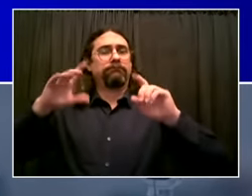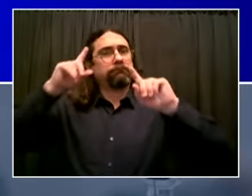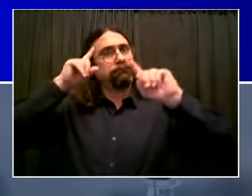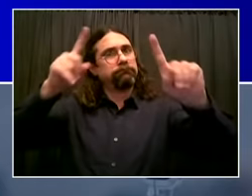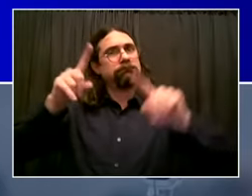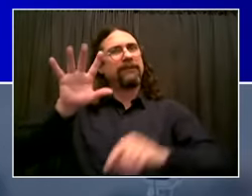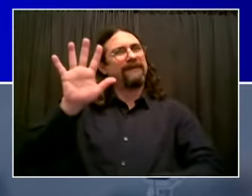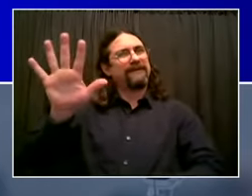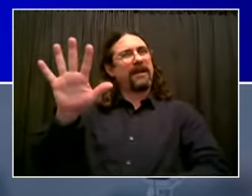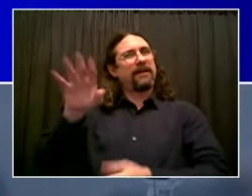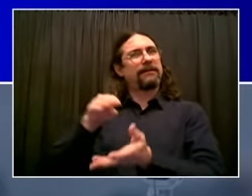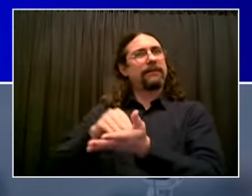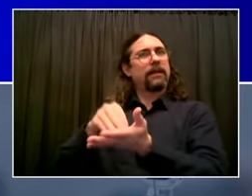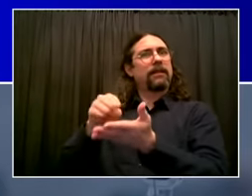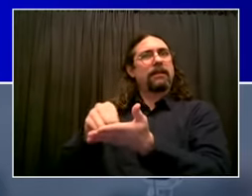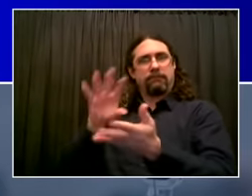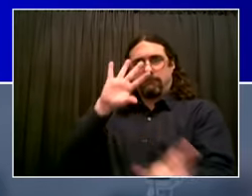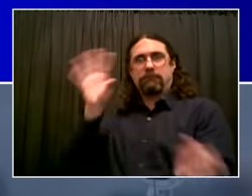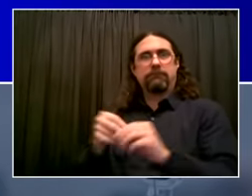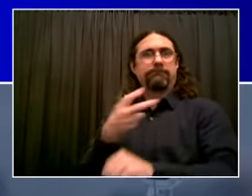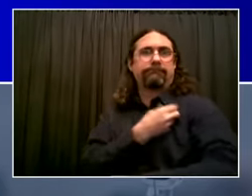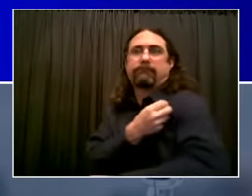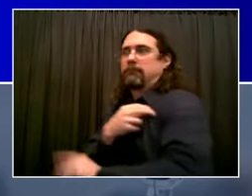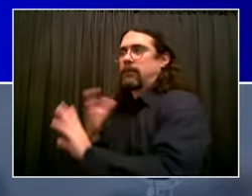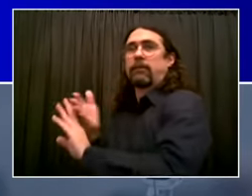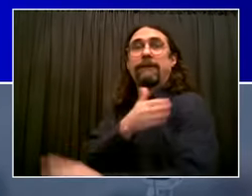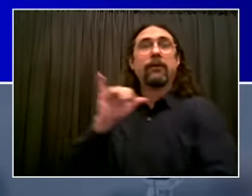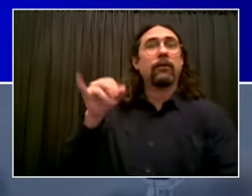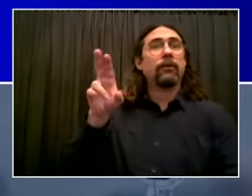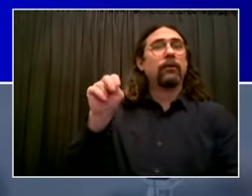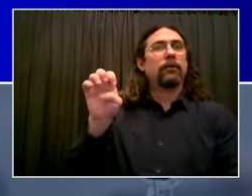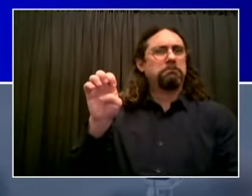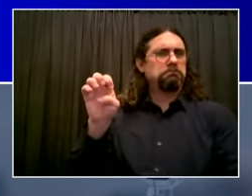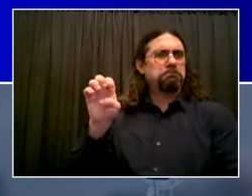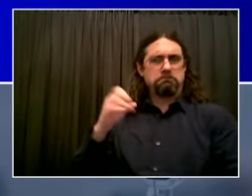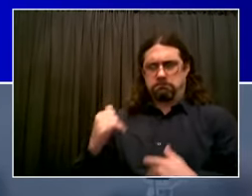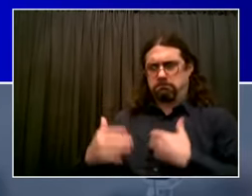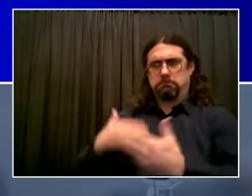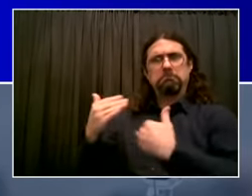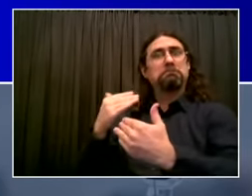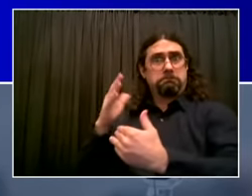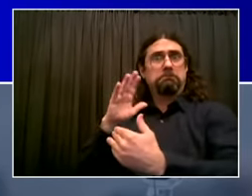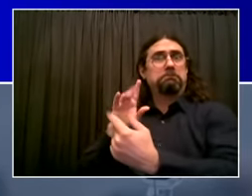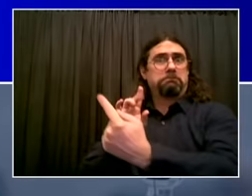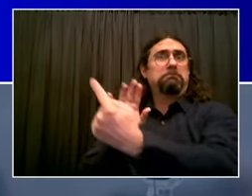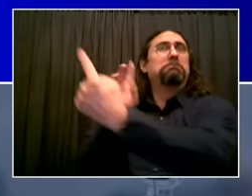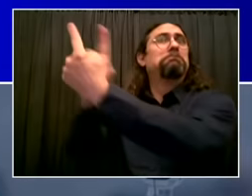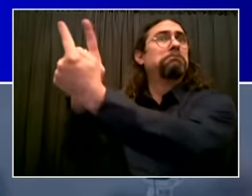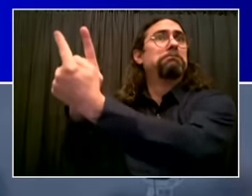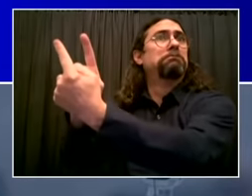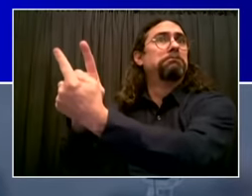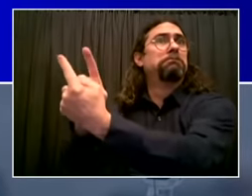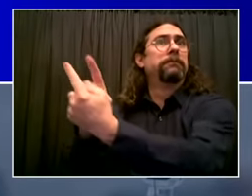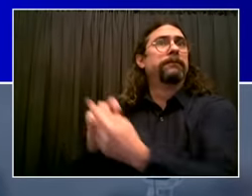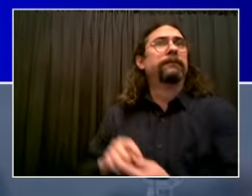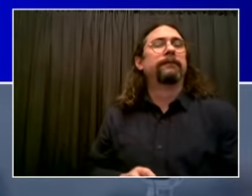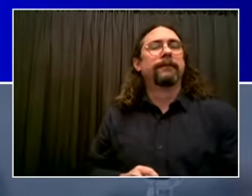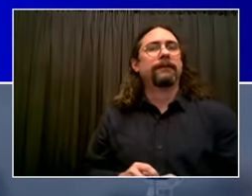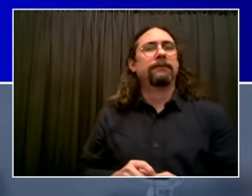to give us what we need. We still need a lot more local control. We still need a lot more flexibility. We still need more freedom to vaccinate.